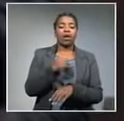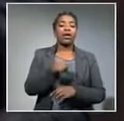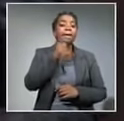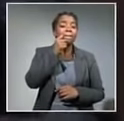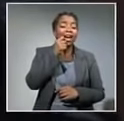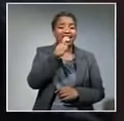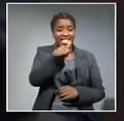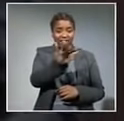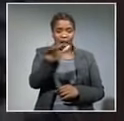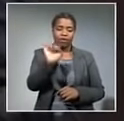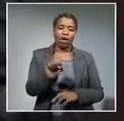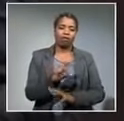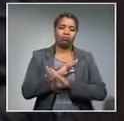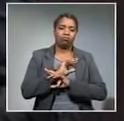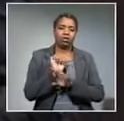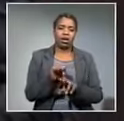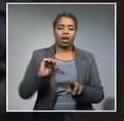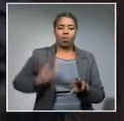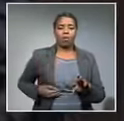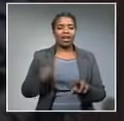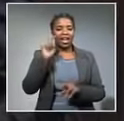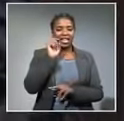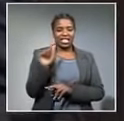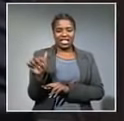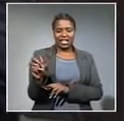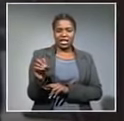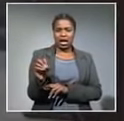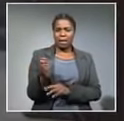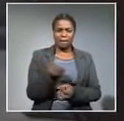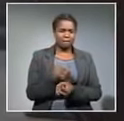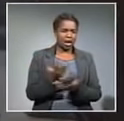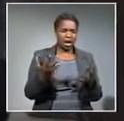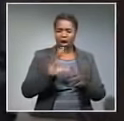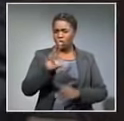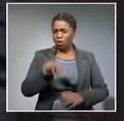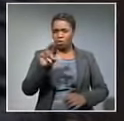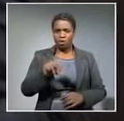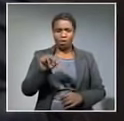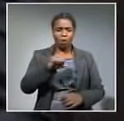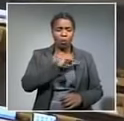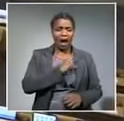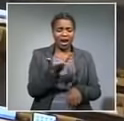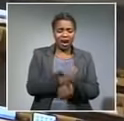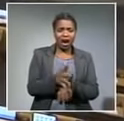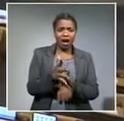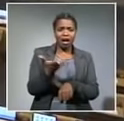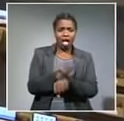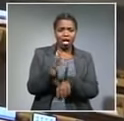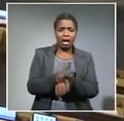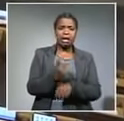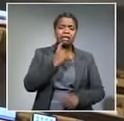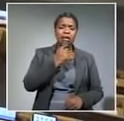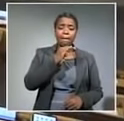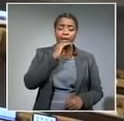now retire at the age of 65 women at the age of 60. now many say with a low life expectancy in russia most people